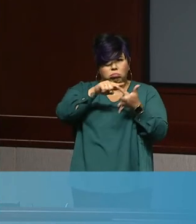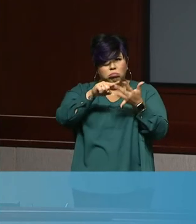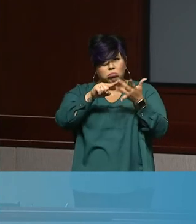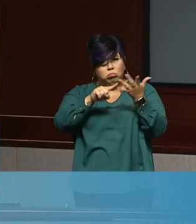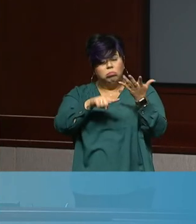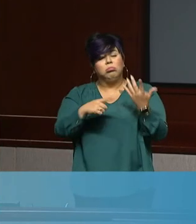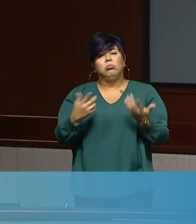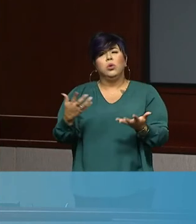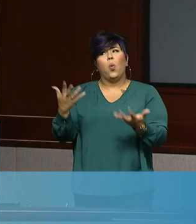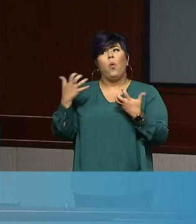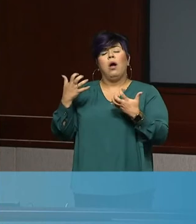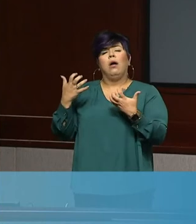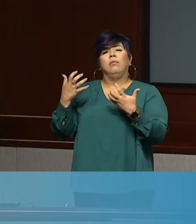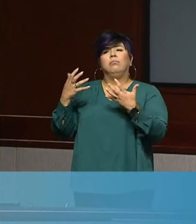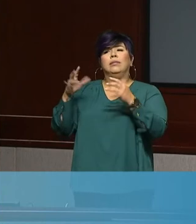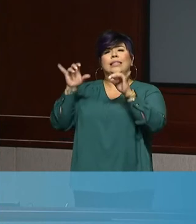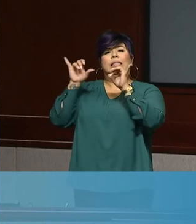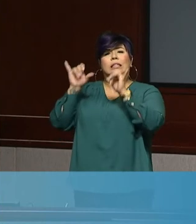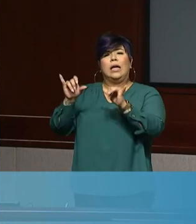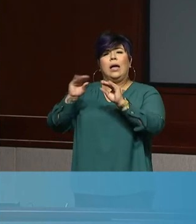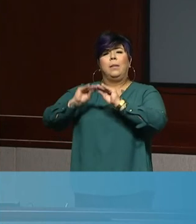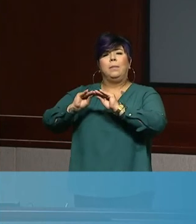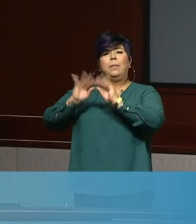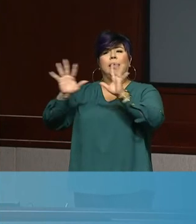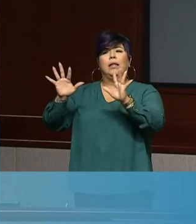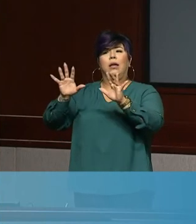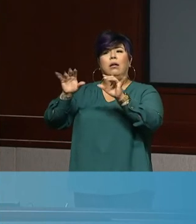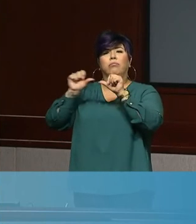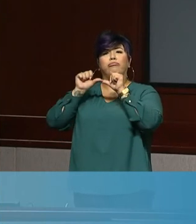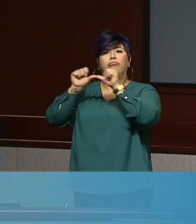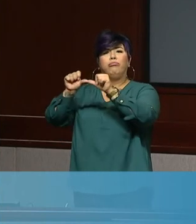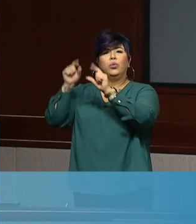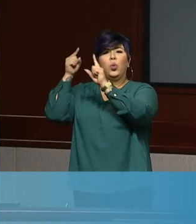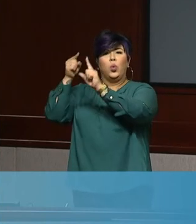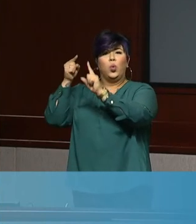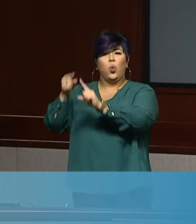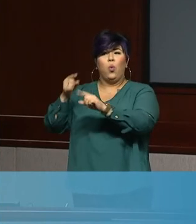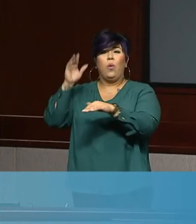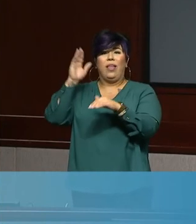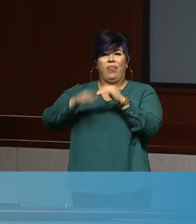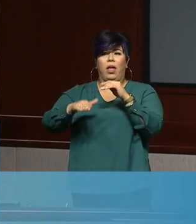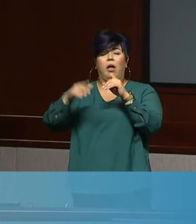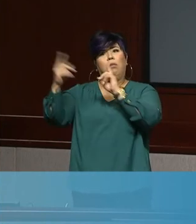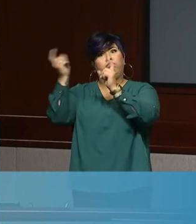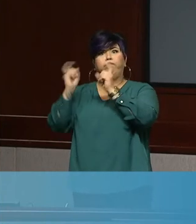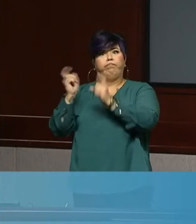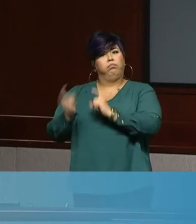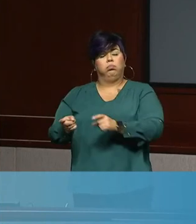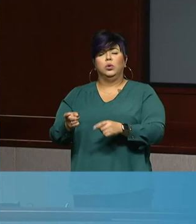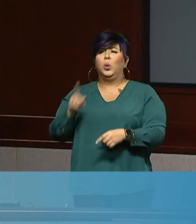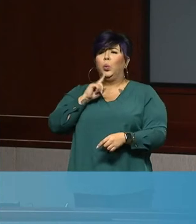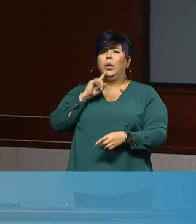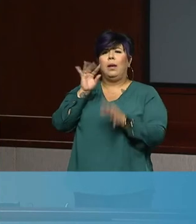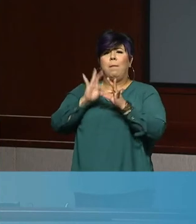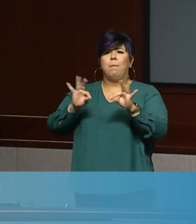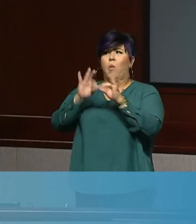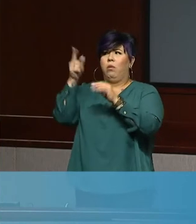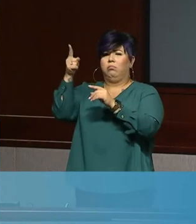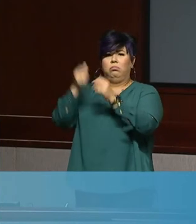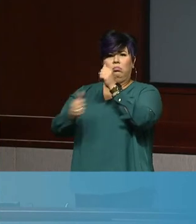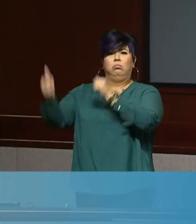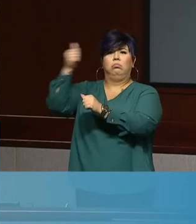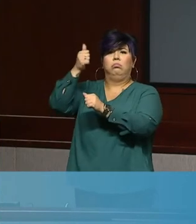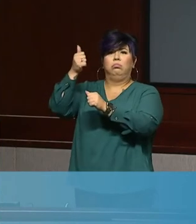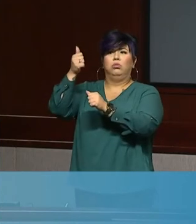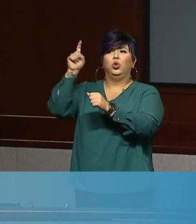are, it's important to have that. Uh, it's important that the administration works more closely with counties in